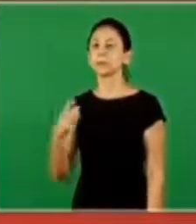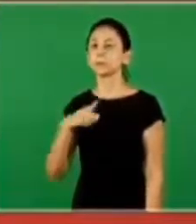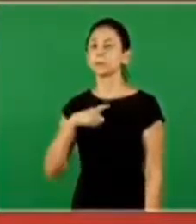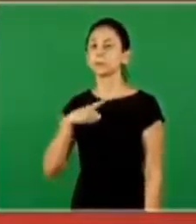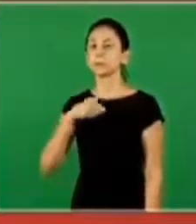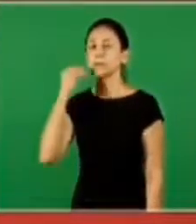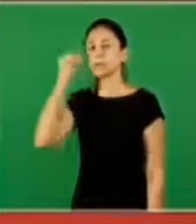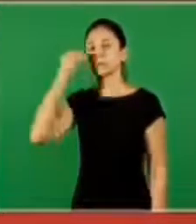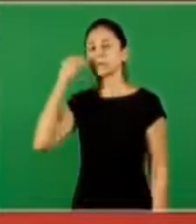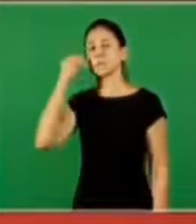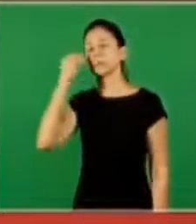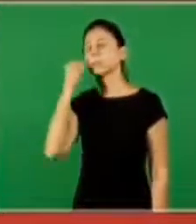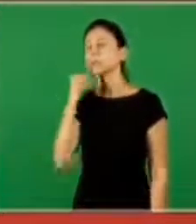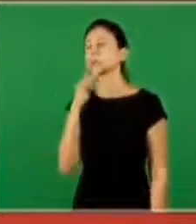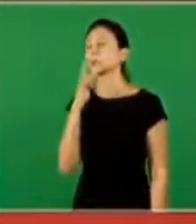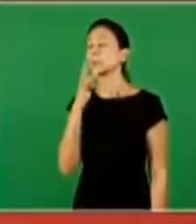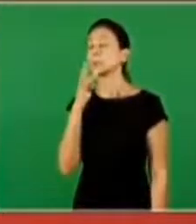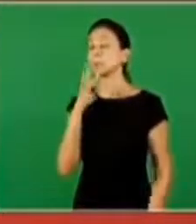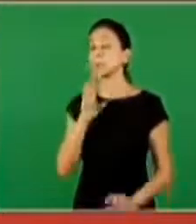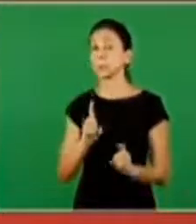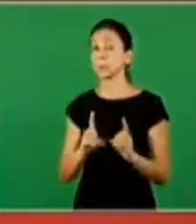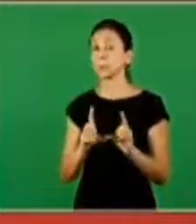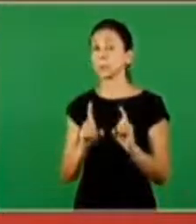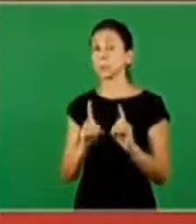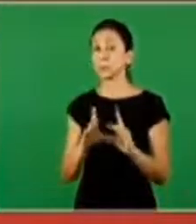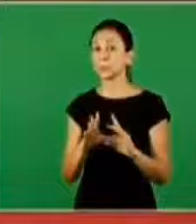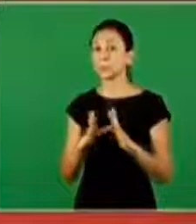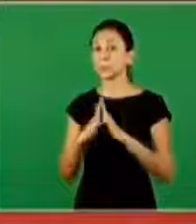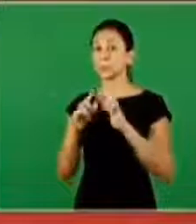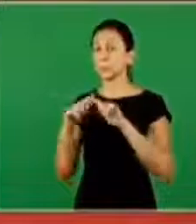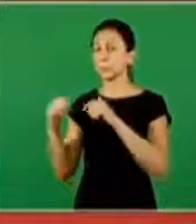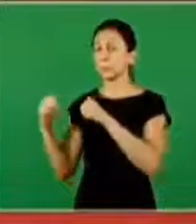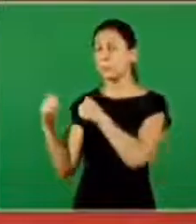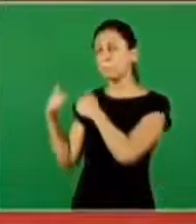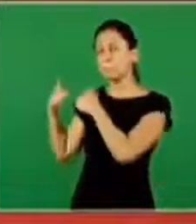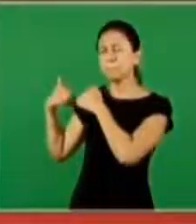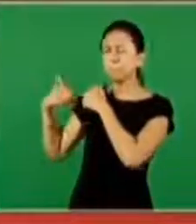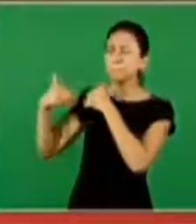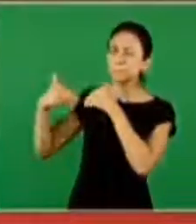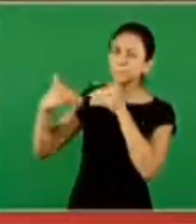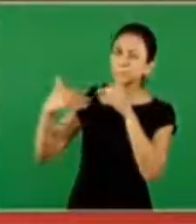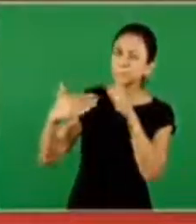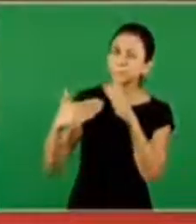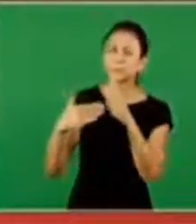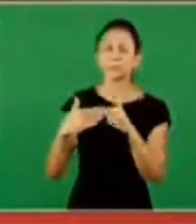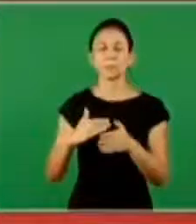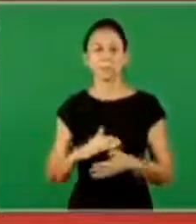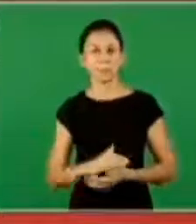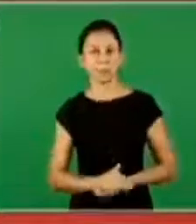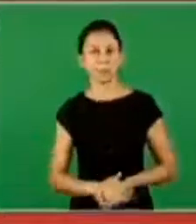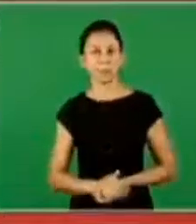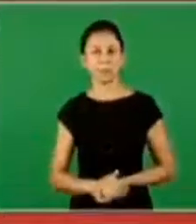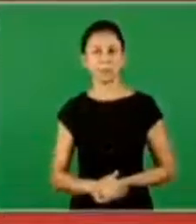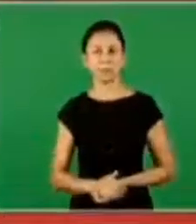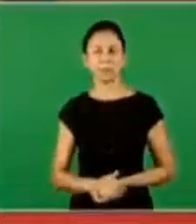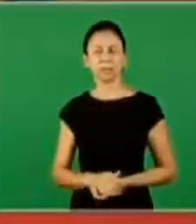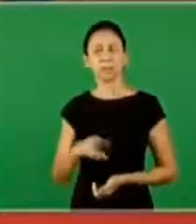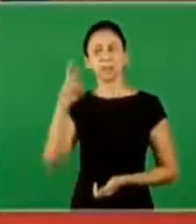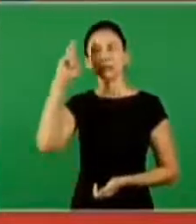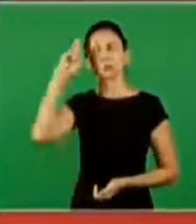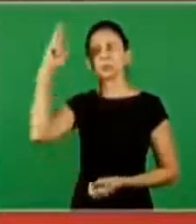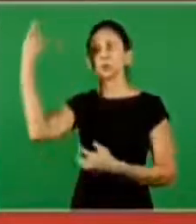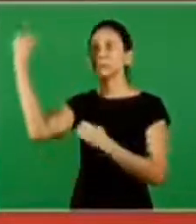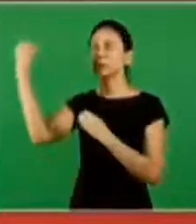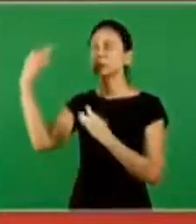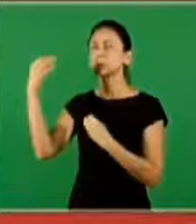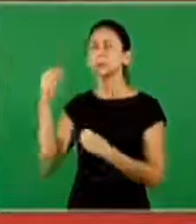had the experience of knowing the learning doctrine of the primitive church the first thing that the Lord made us